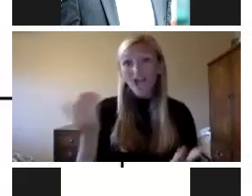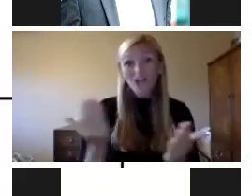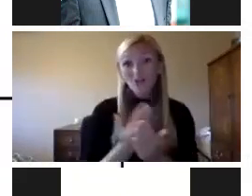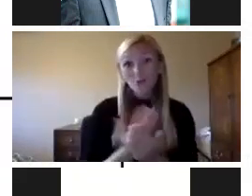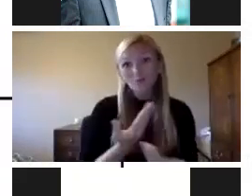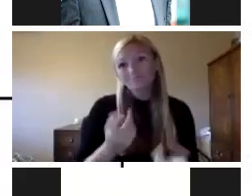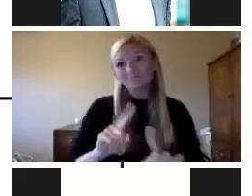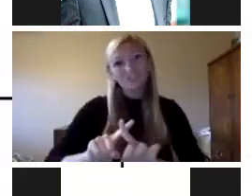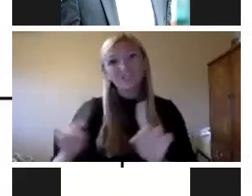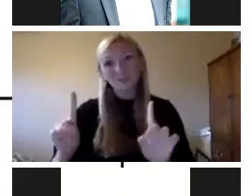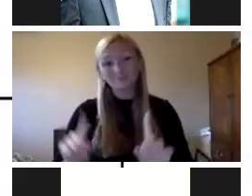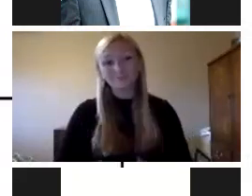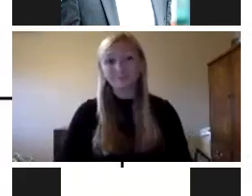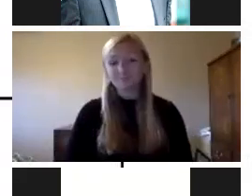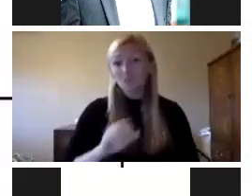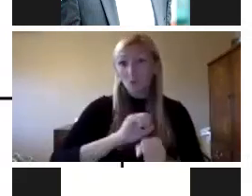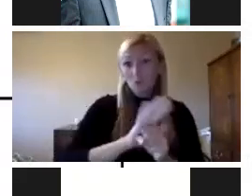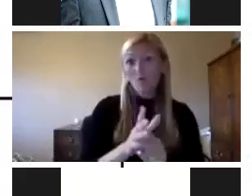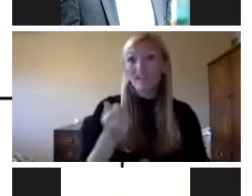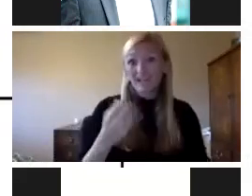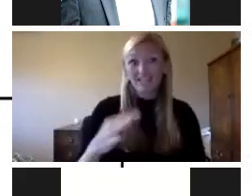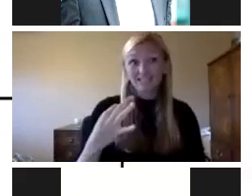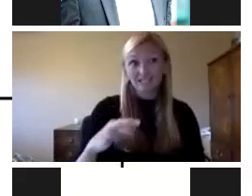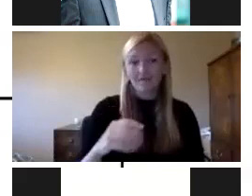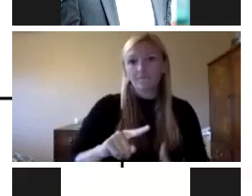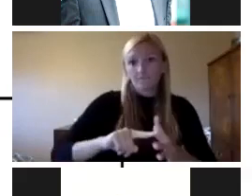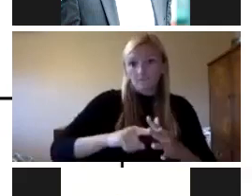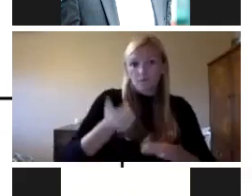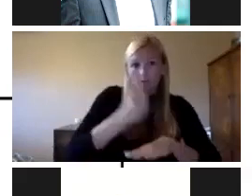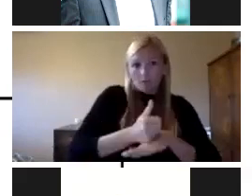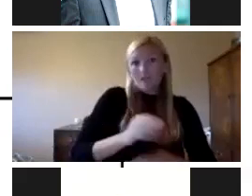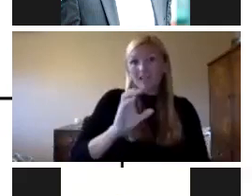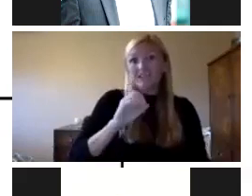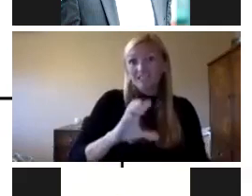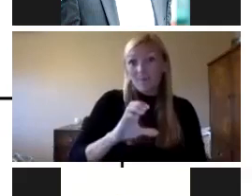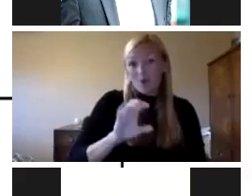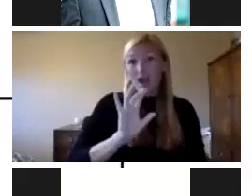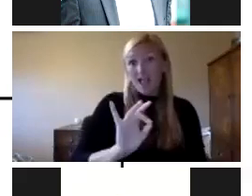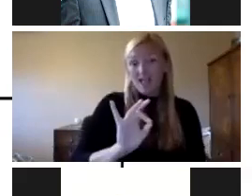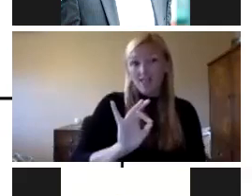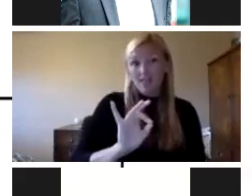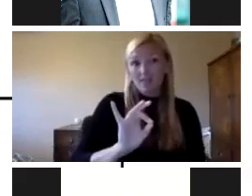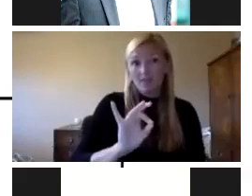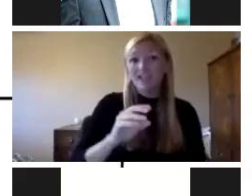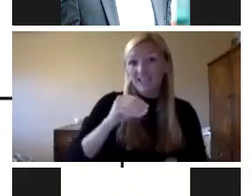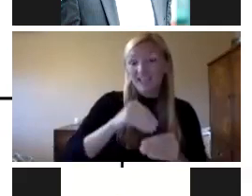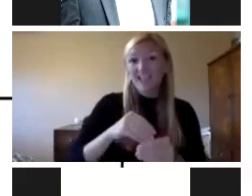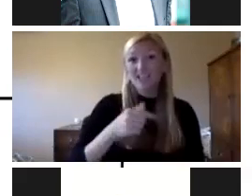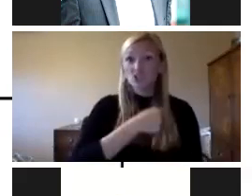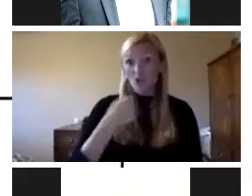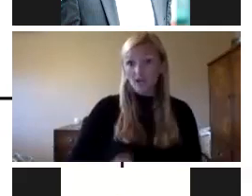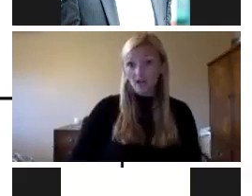just different. COVID-19 we know first presented itself in December 8th in Unan City in China.